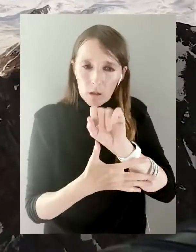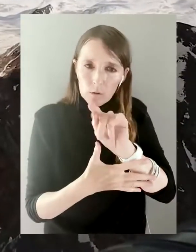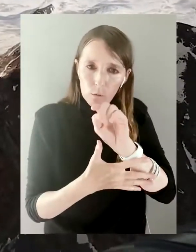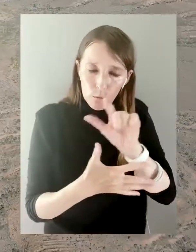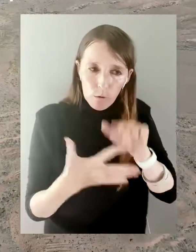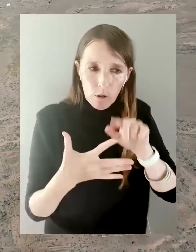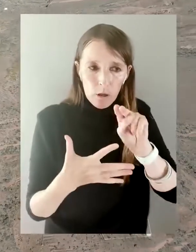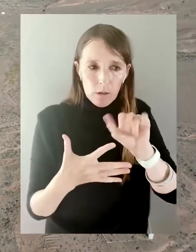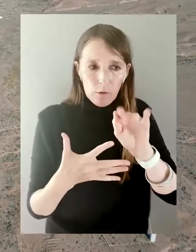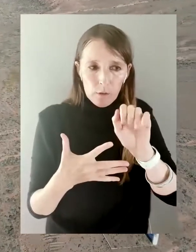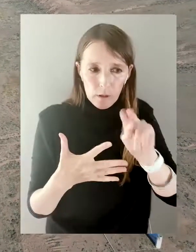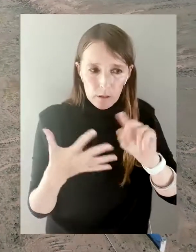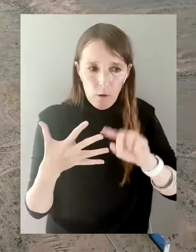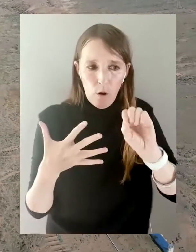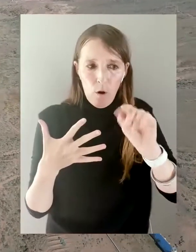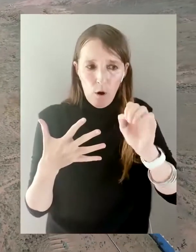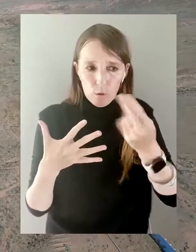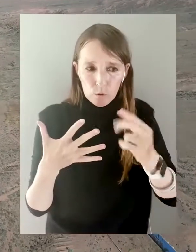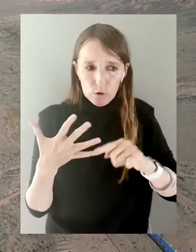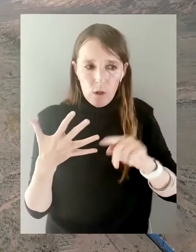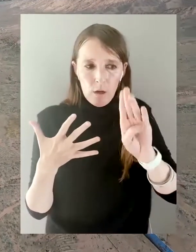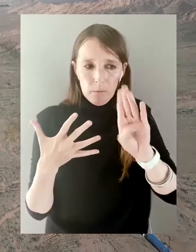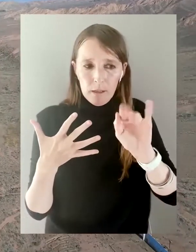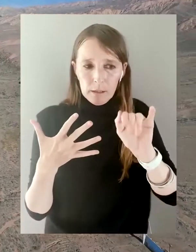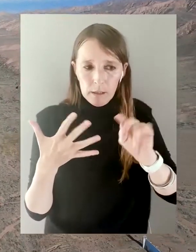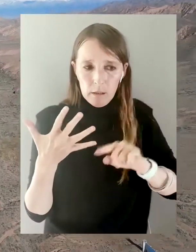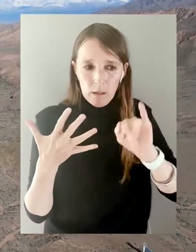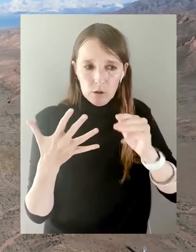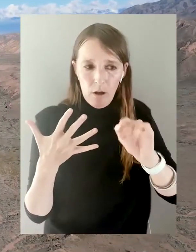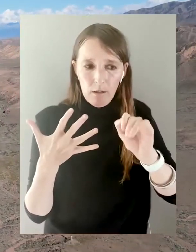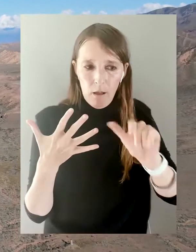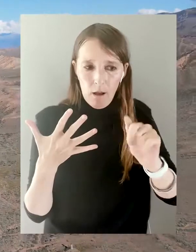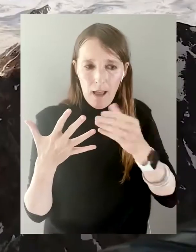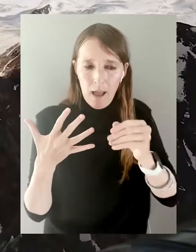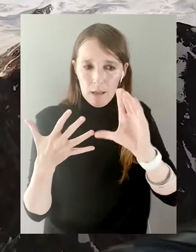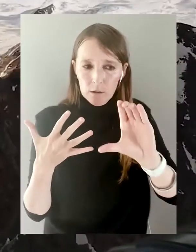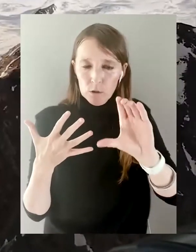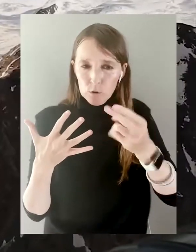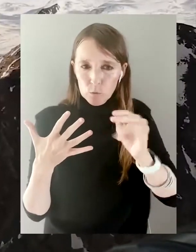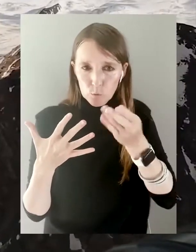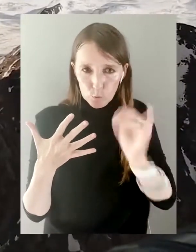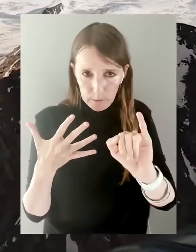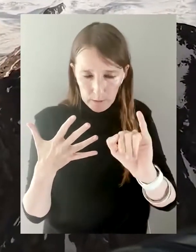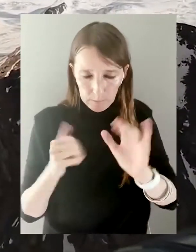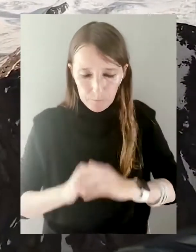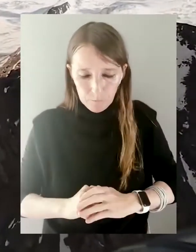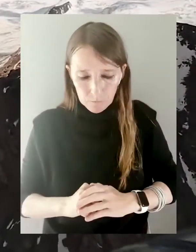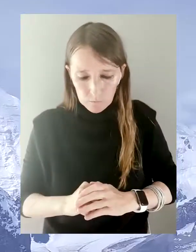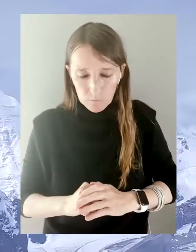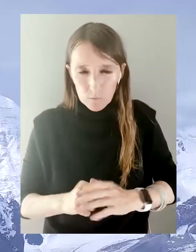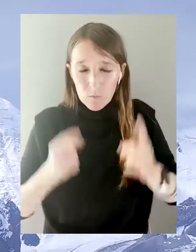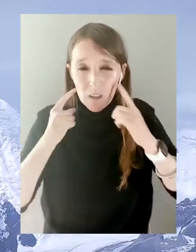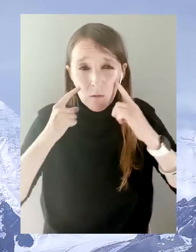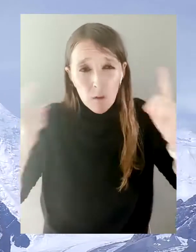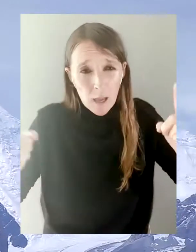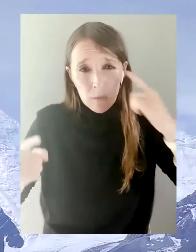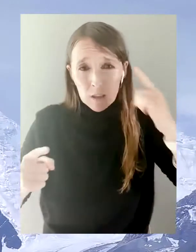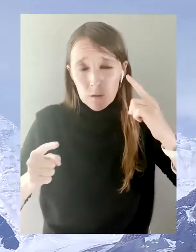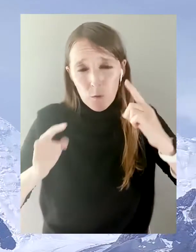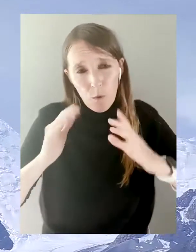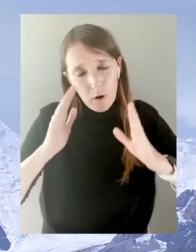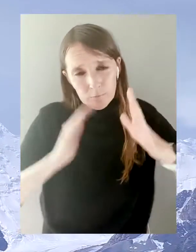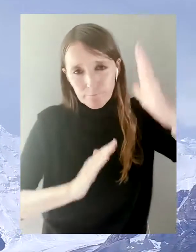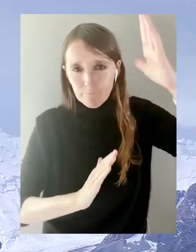regions such as Isakul, Narin, Osh, Badken, Jalalabad, Talas and Chui. The country